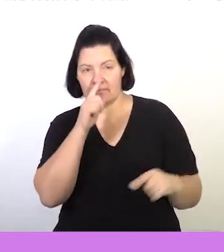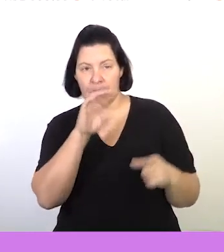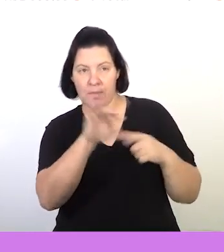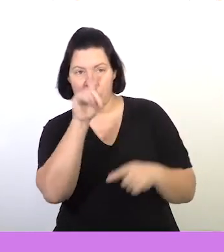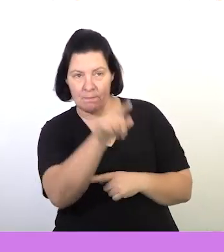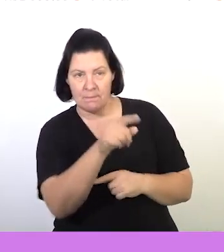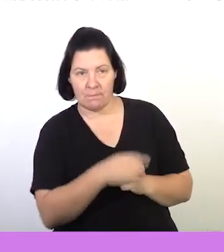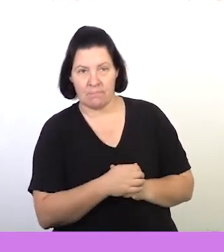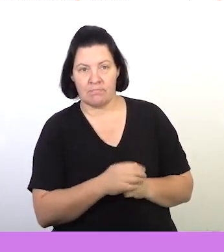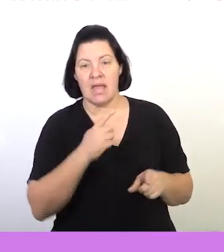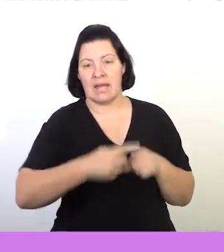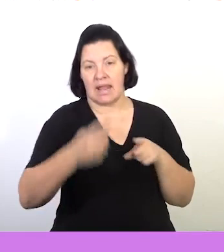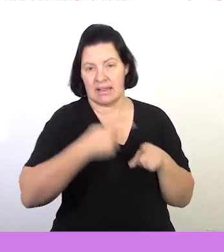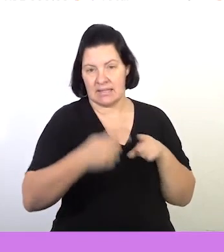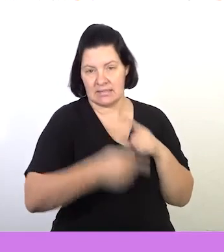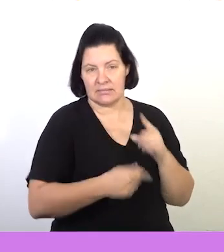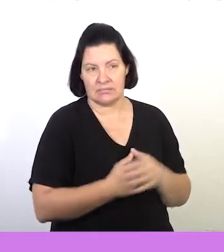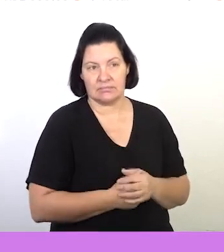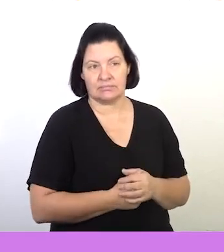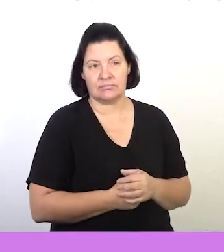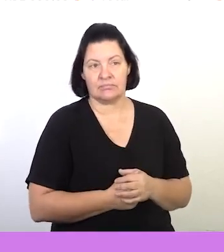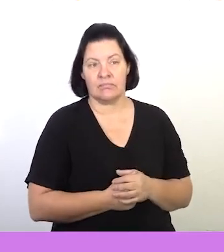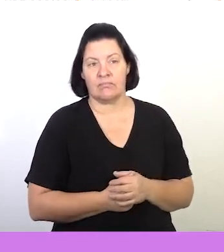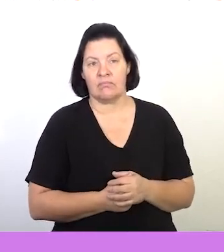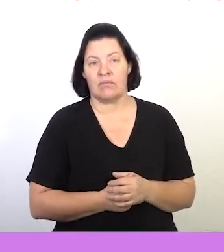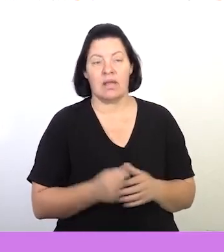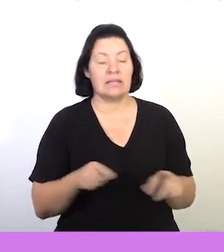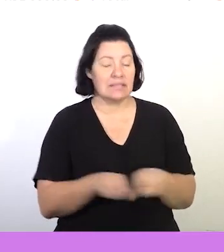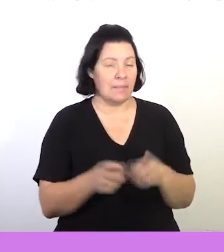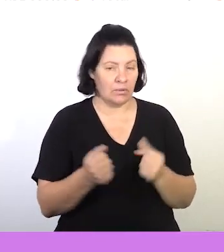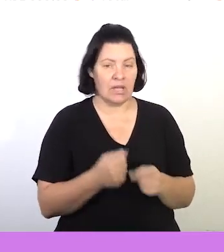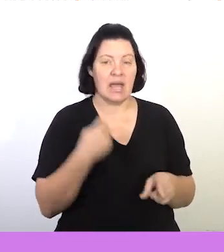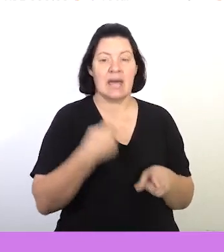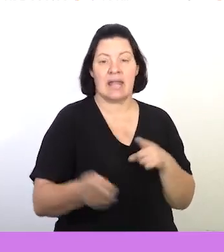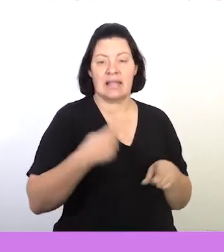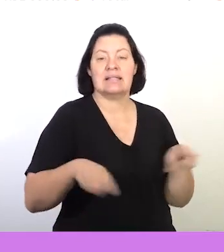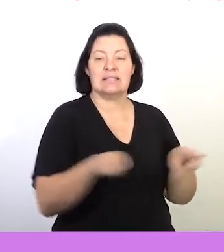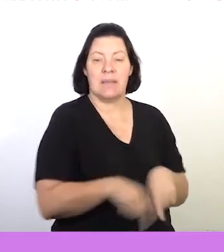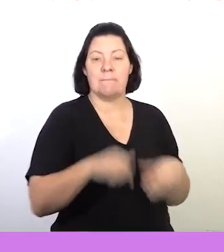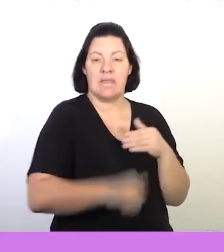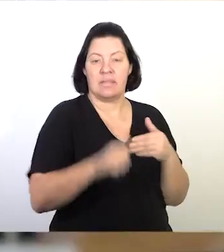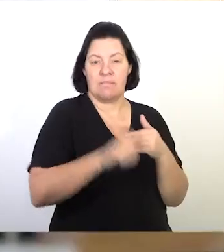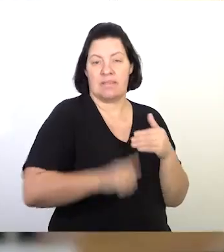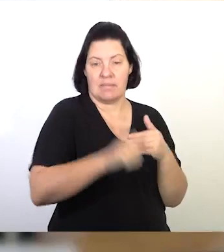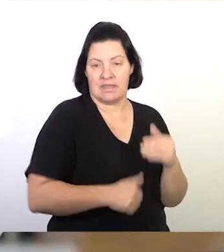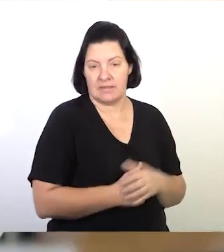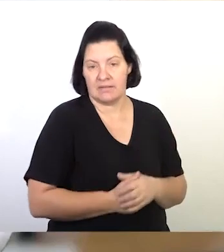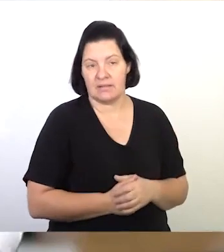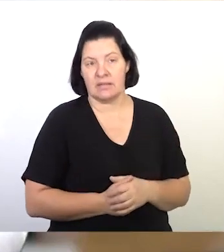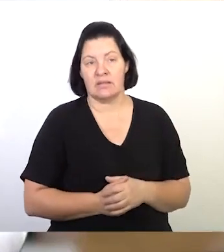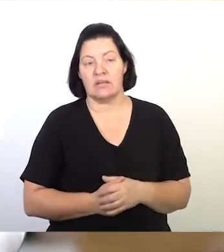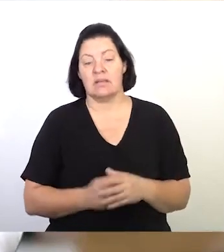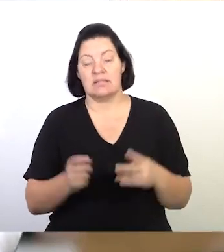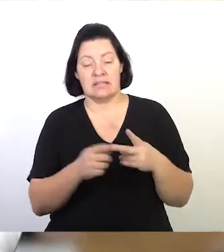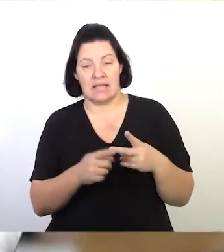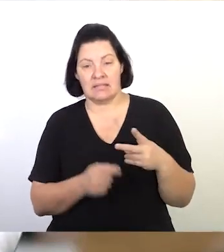So the first one I pick up here is rental. Same amount. Remember what is fixed cost? It's the same amount on a month to